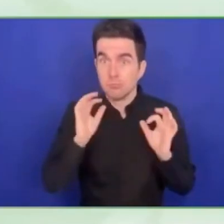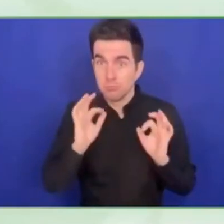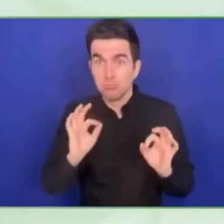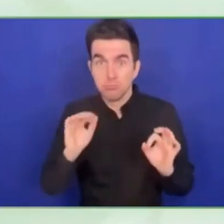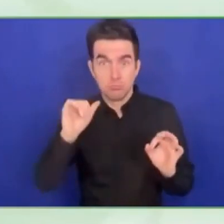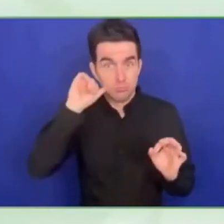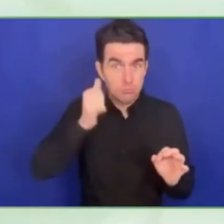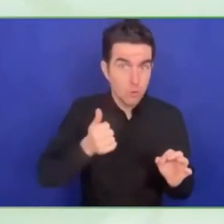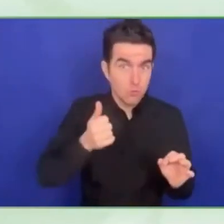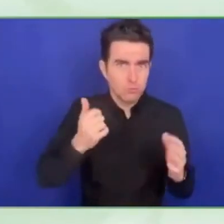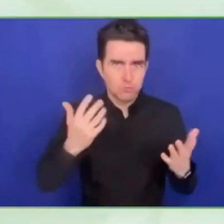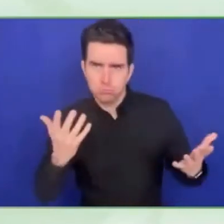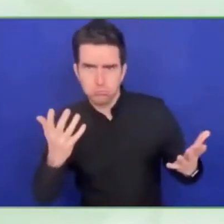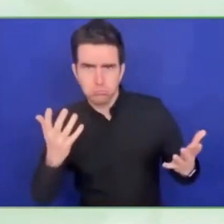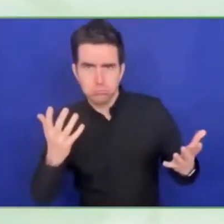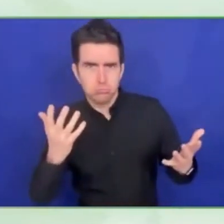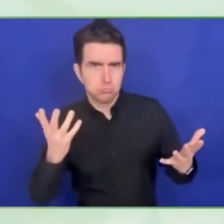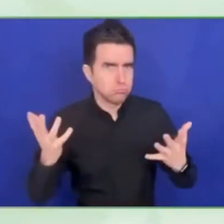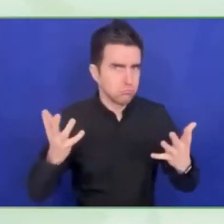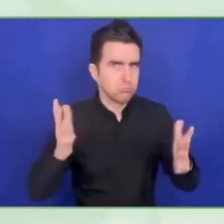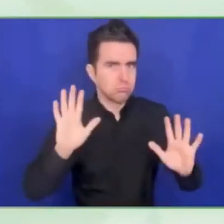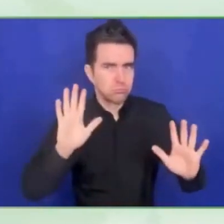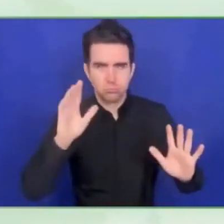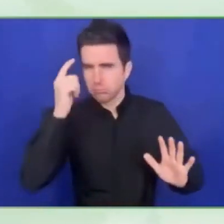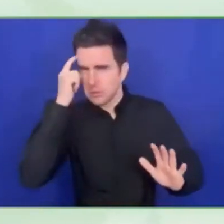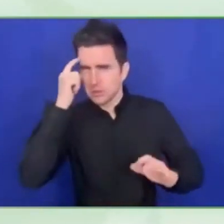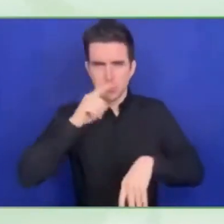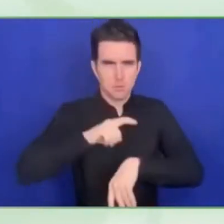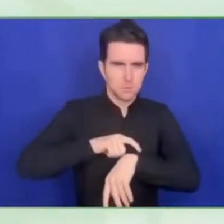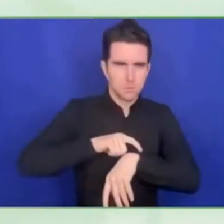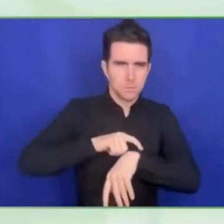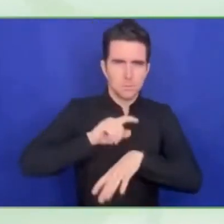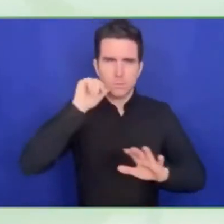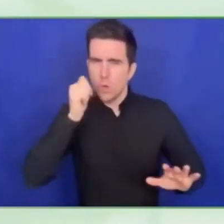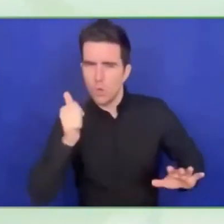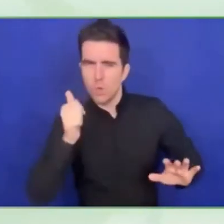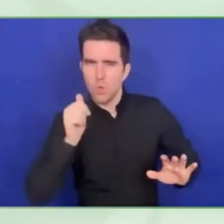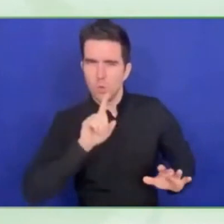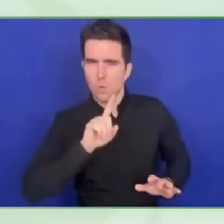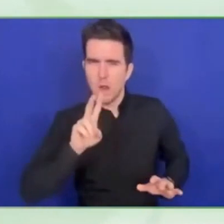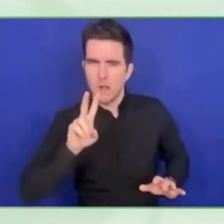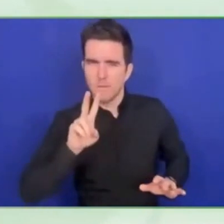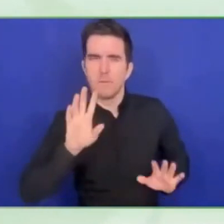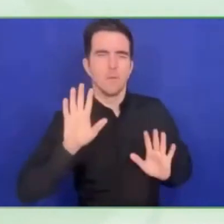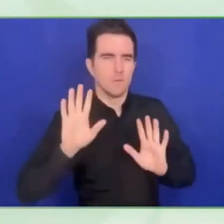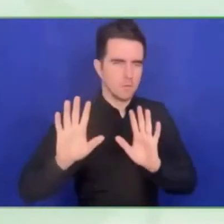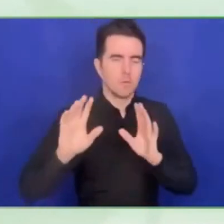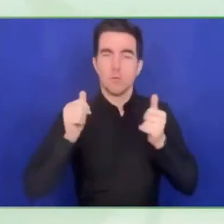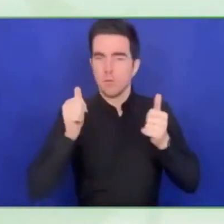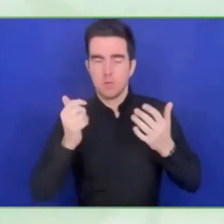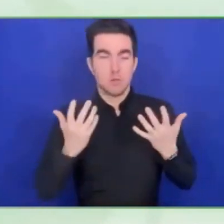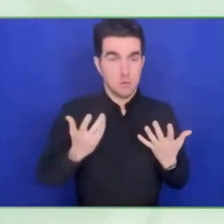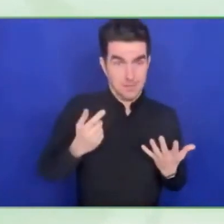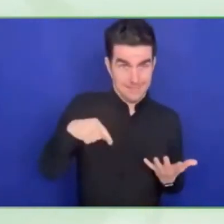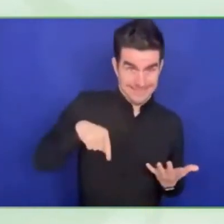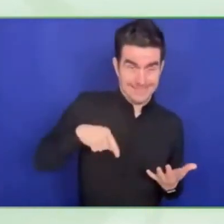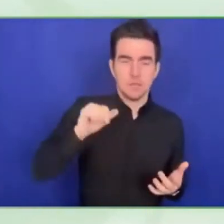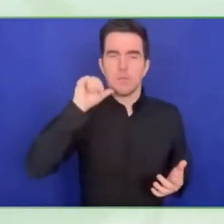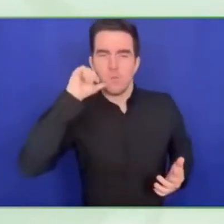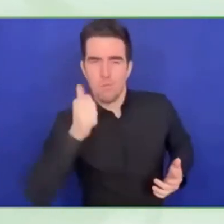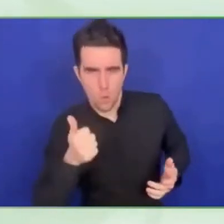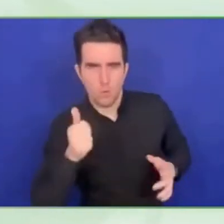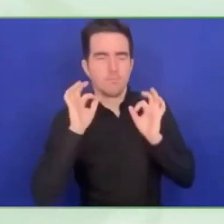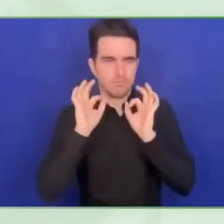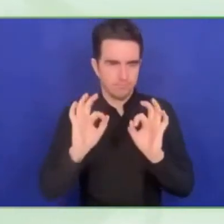Thank you so much. Now to finally, to end our opening panel, we are delighted to have Bernard Ciara here